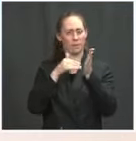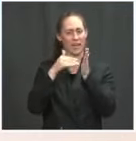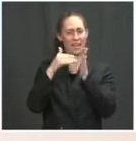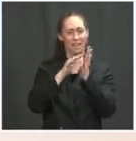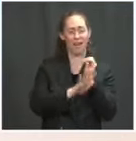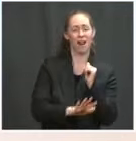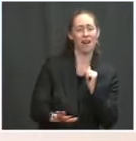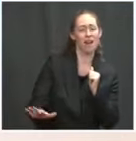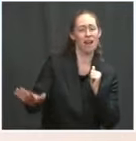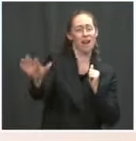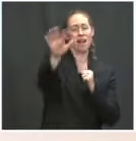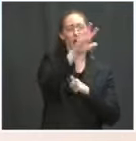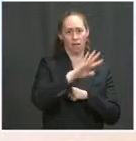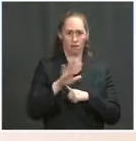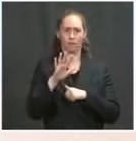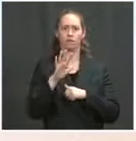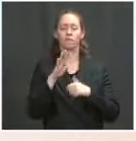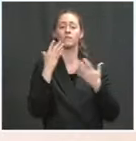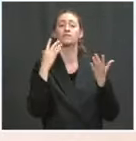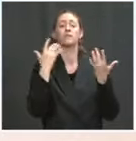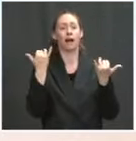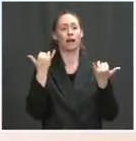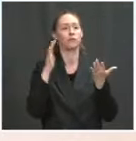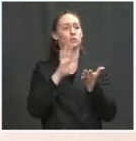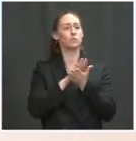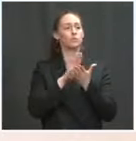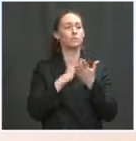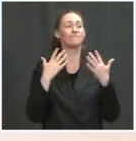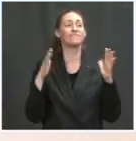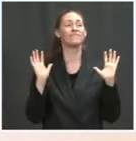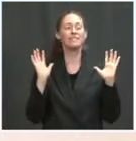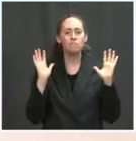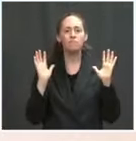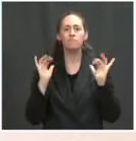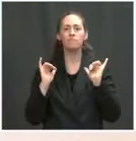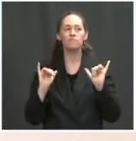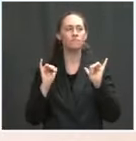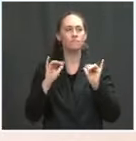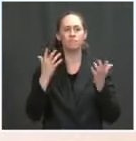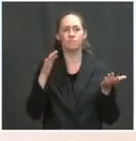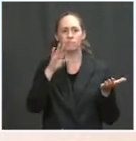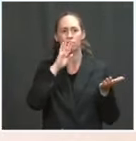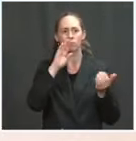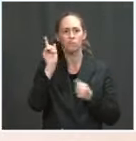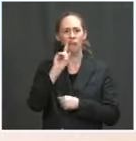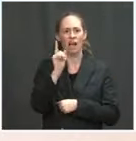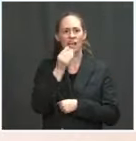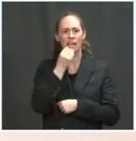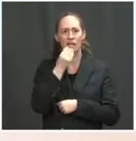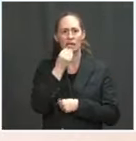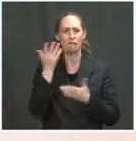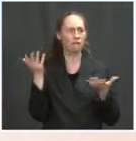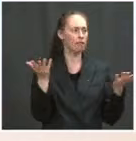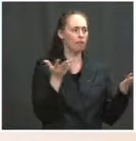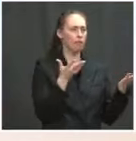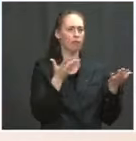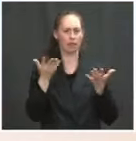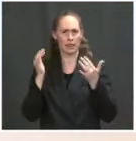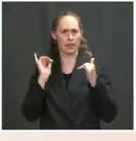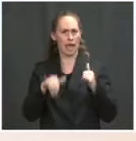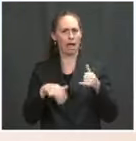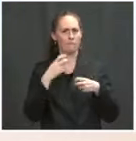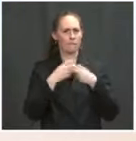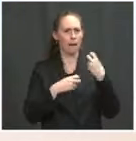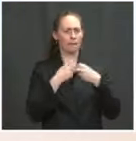program other than a summer feeding program, which impacted and affected several million of those 30 million children. Now we have the opportunity